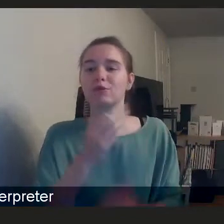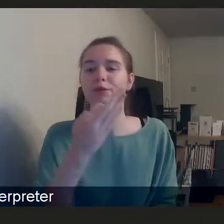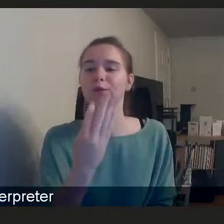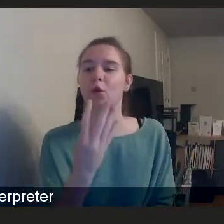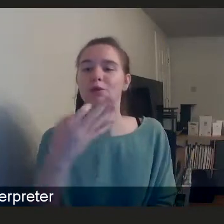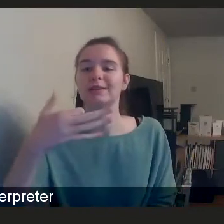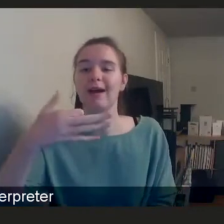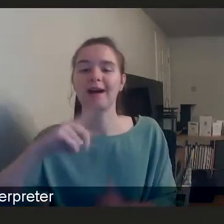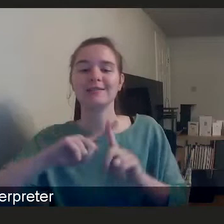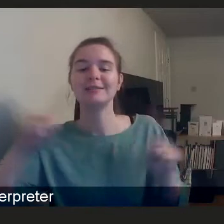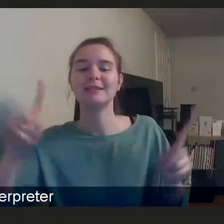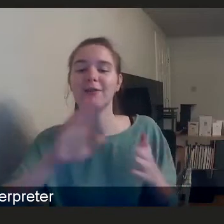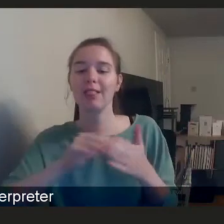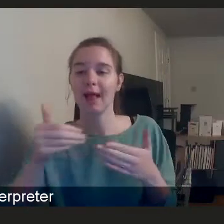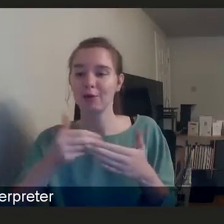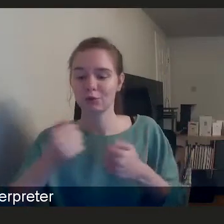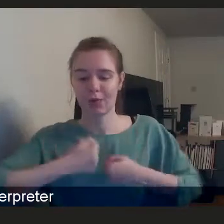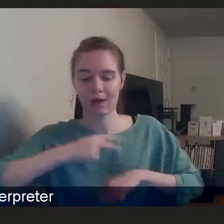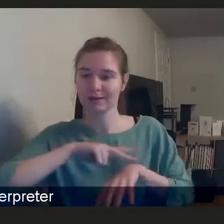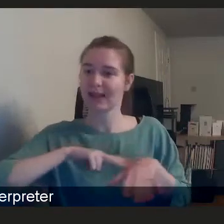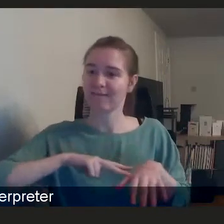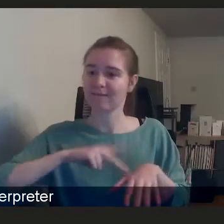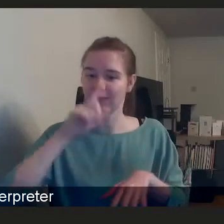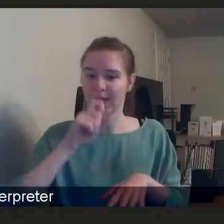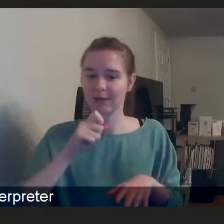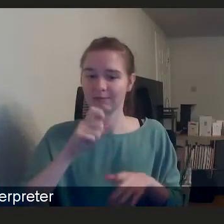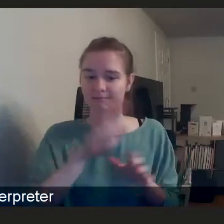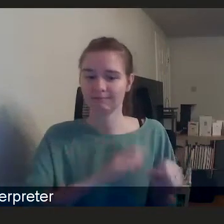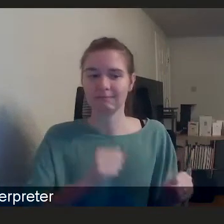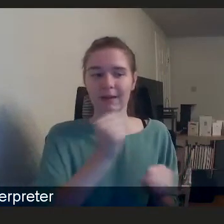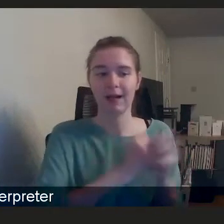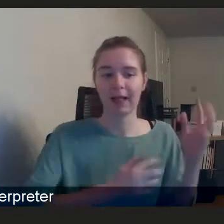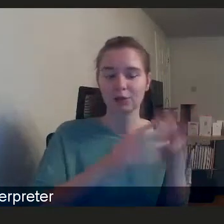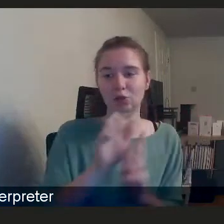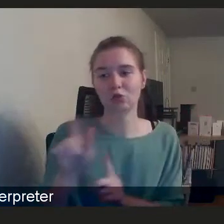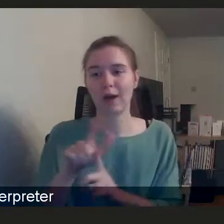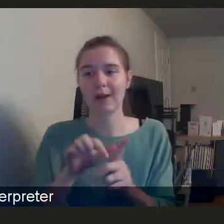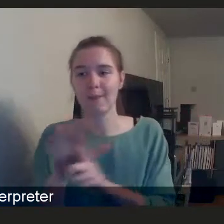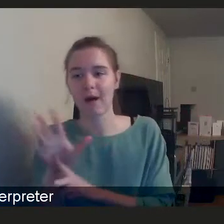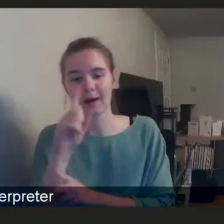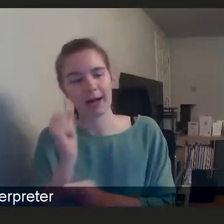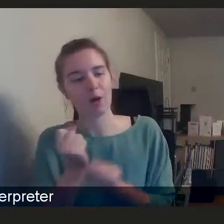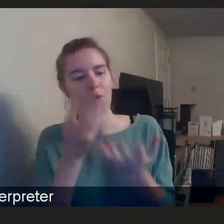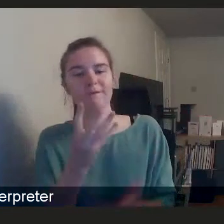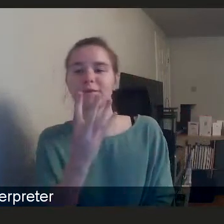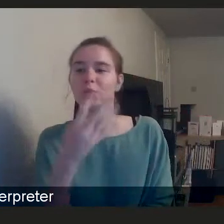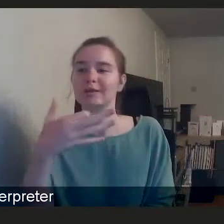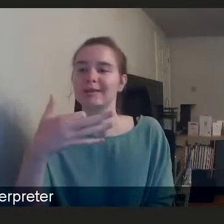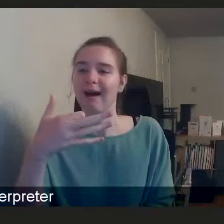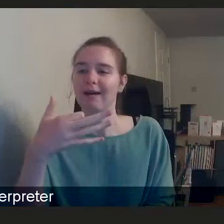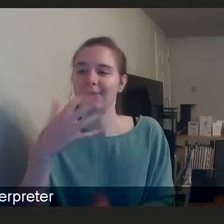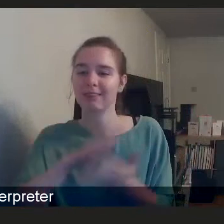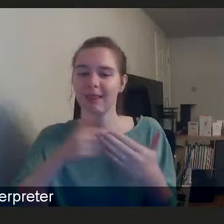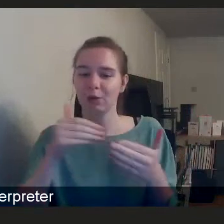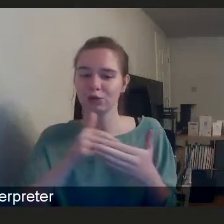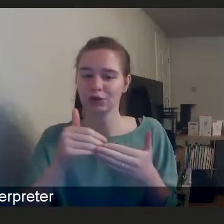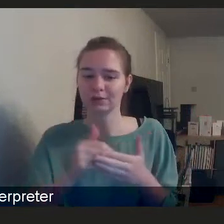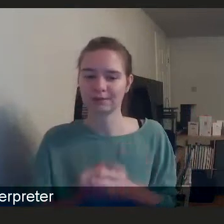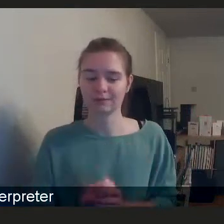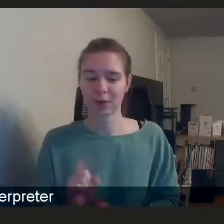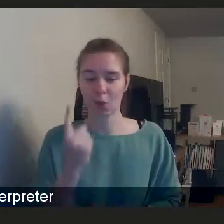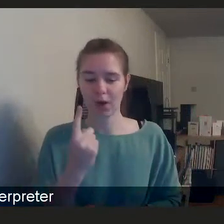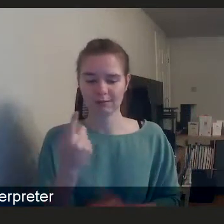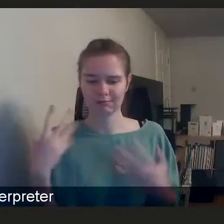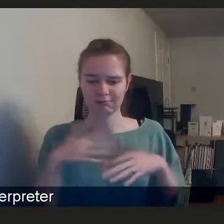just across our staff, both across Glasgow and Edinburgh. And no one mainstream service can provide that or offer